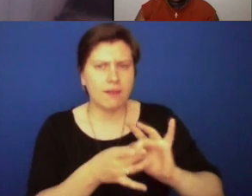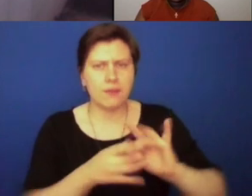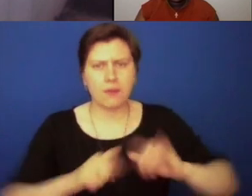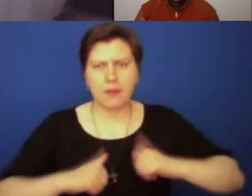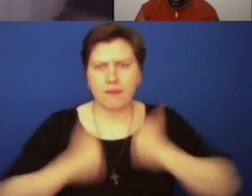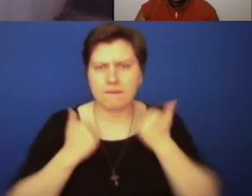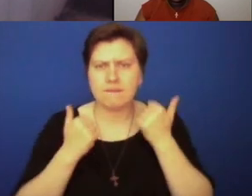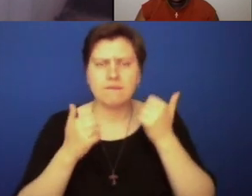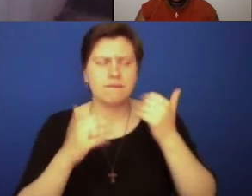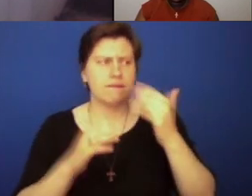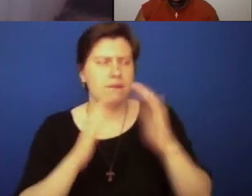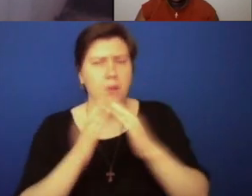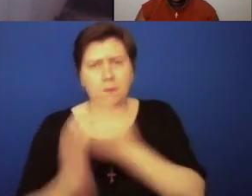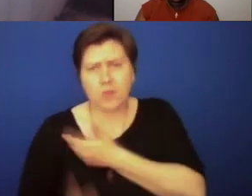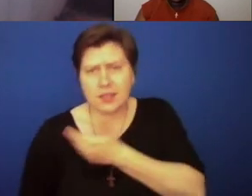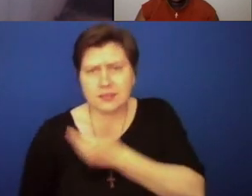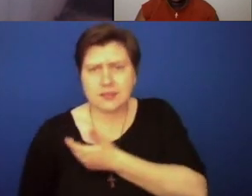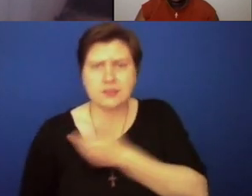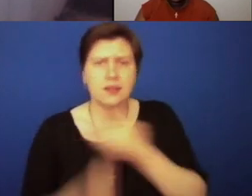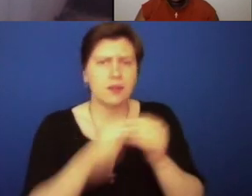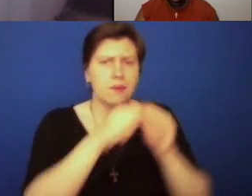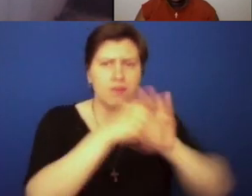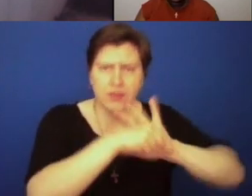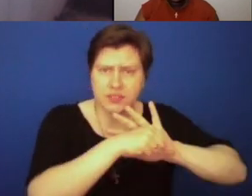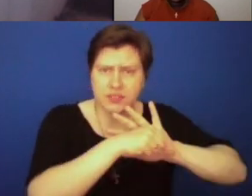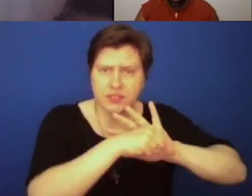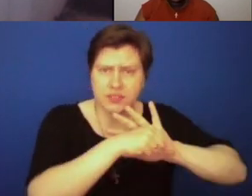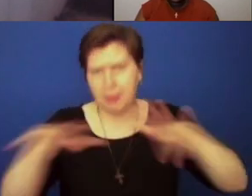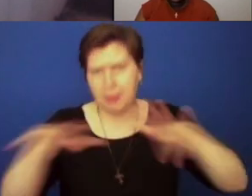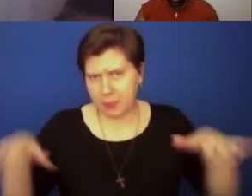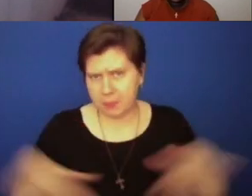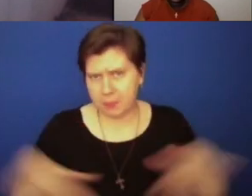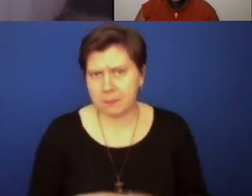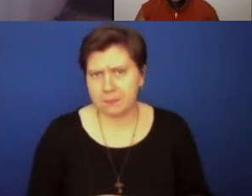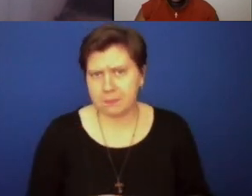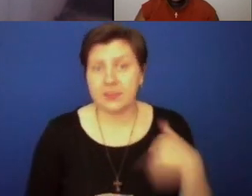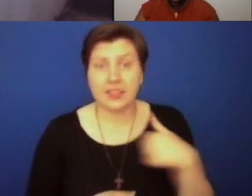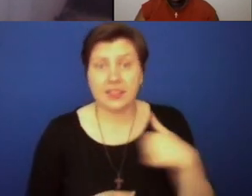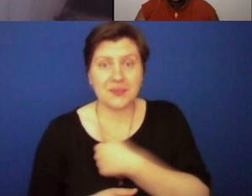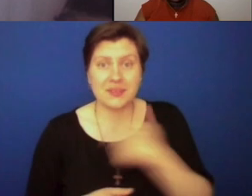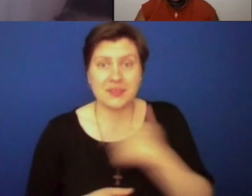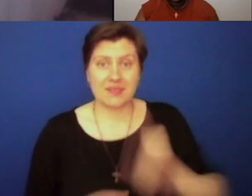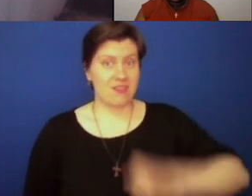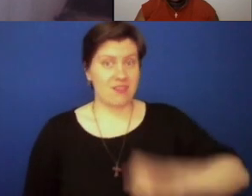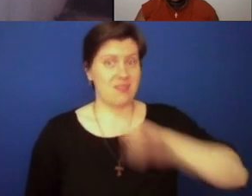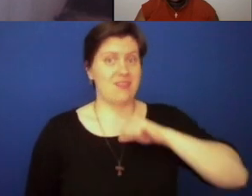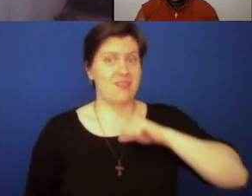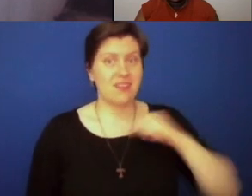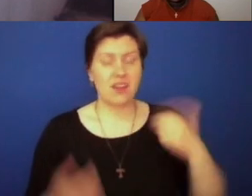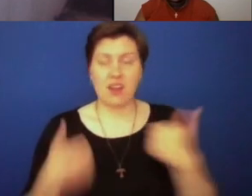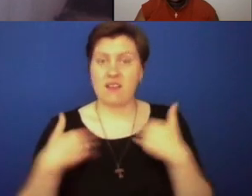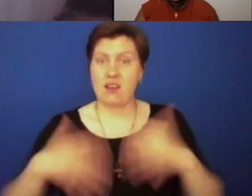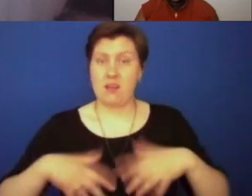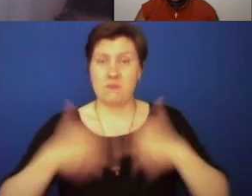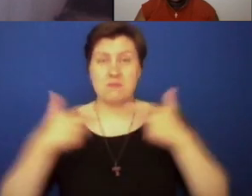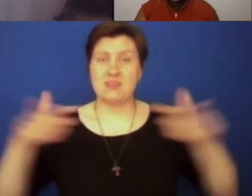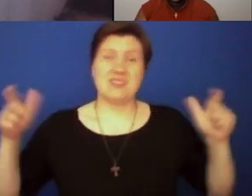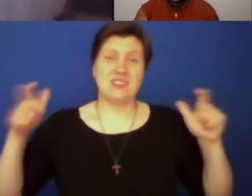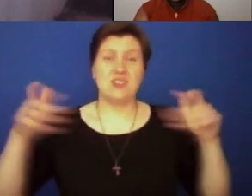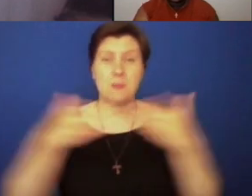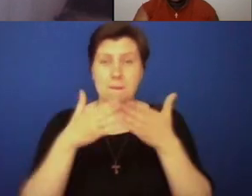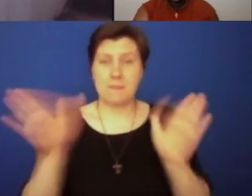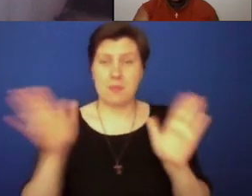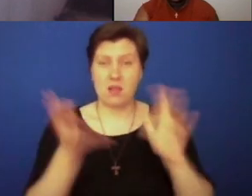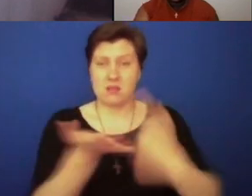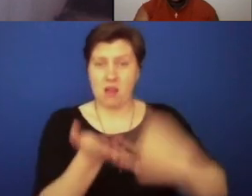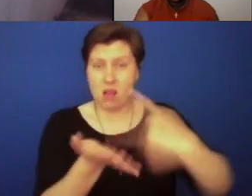church, and Catholic social thought and the coronavirus crisis. We're especially proud to have hosted a major public dialogue on